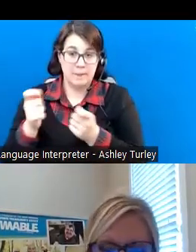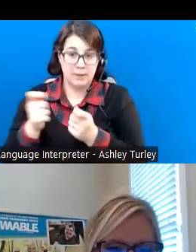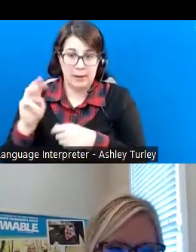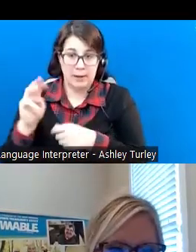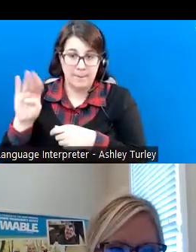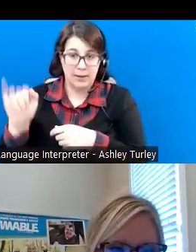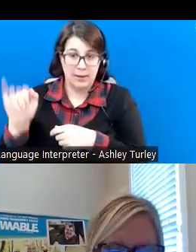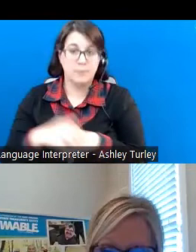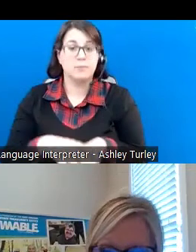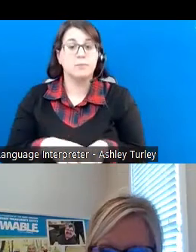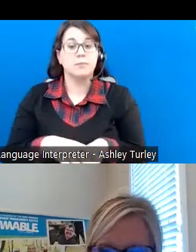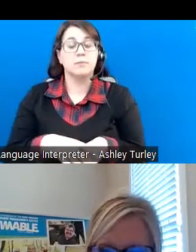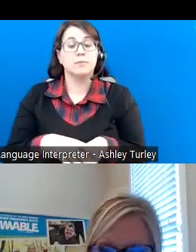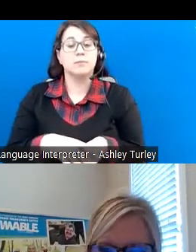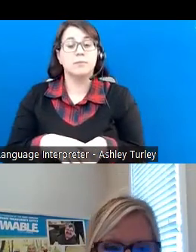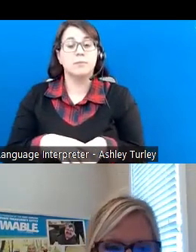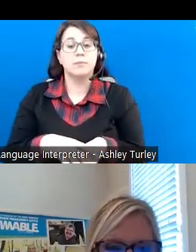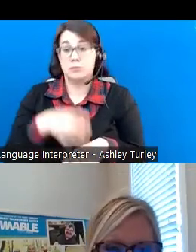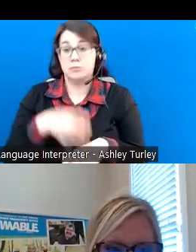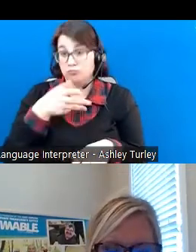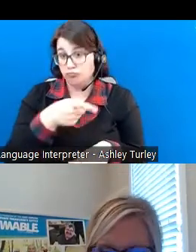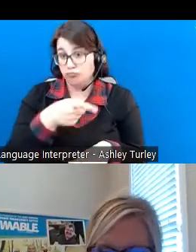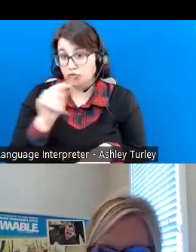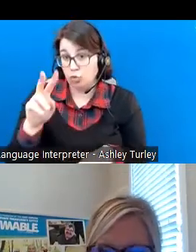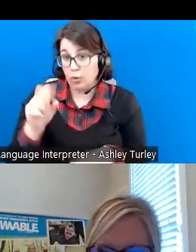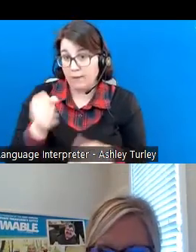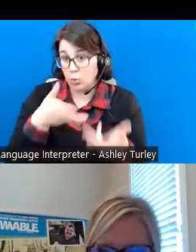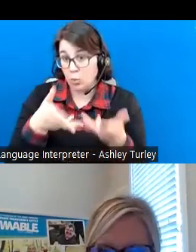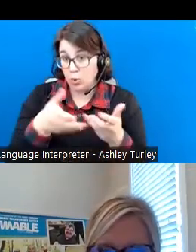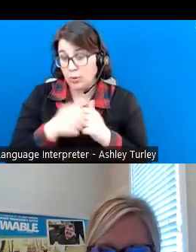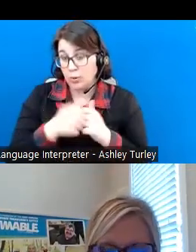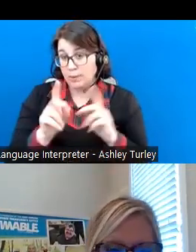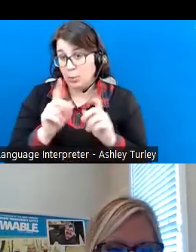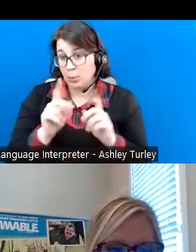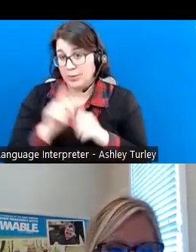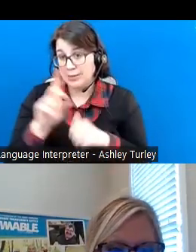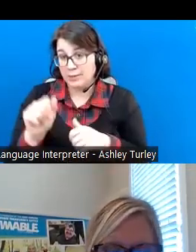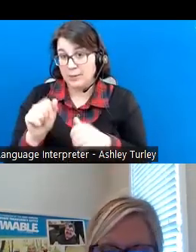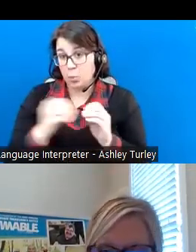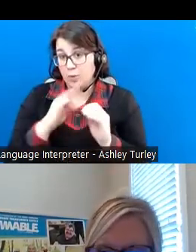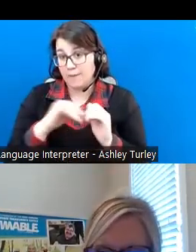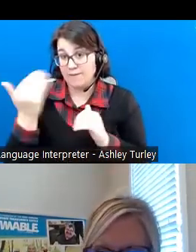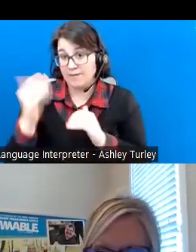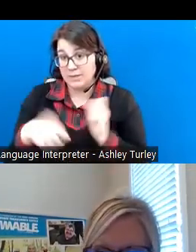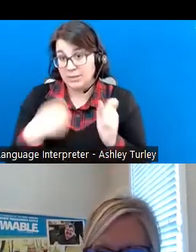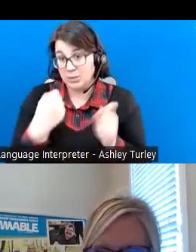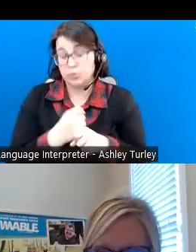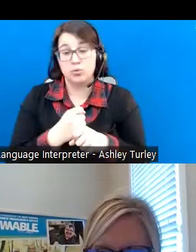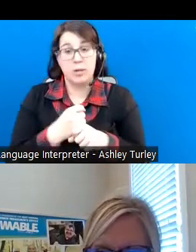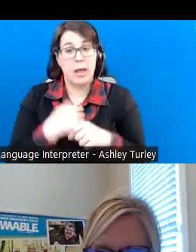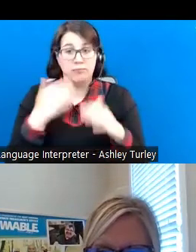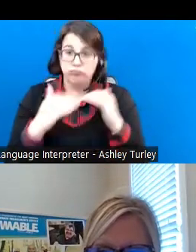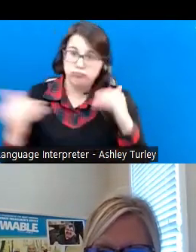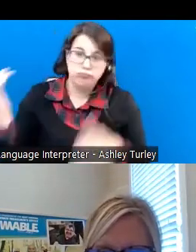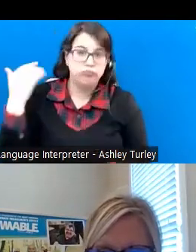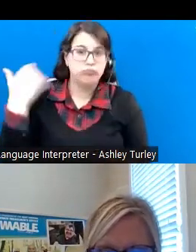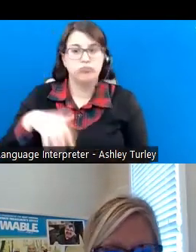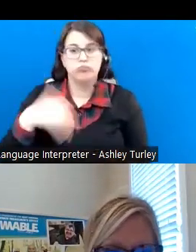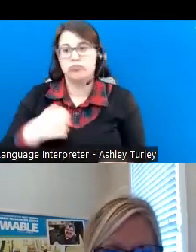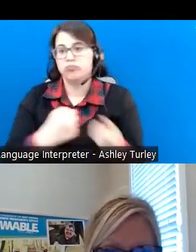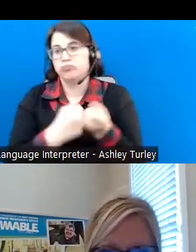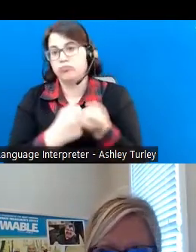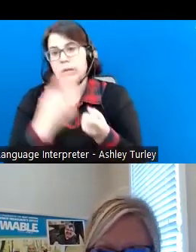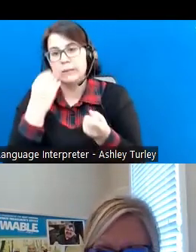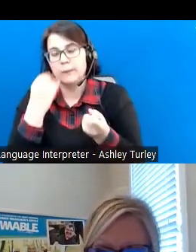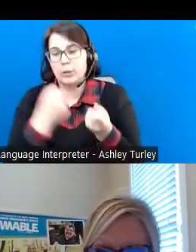worked with individuals with disabilities for over 15 years and has significant experience advocating for people with